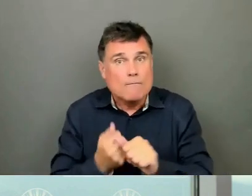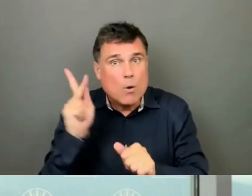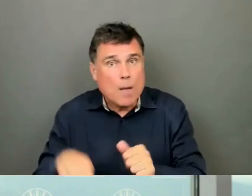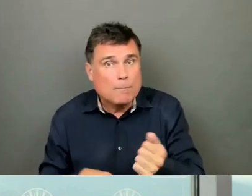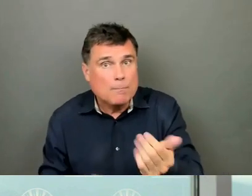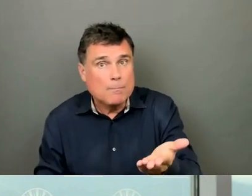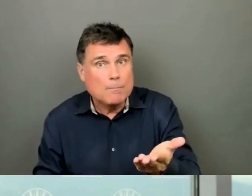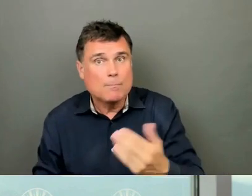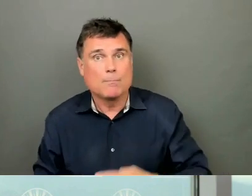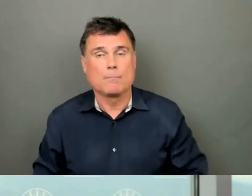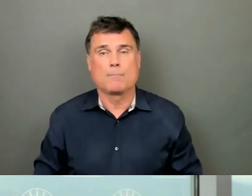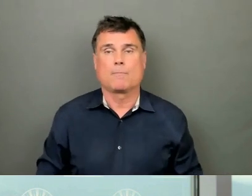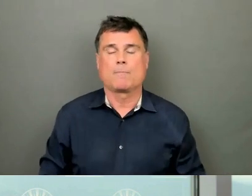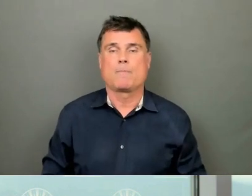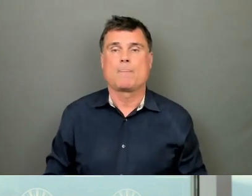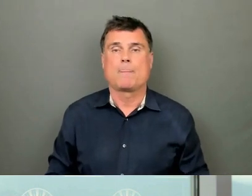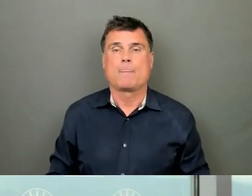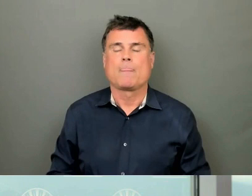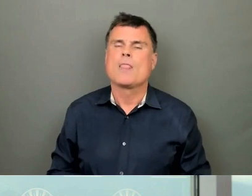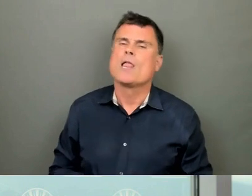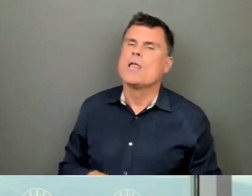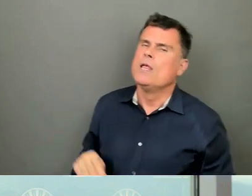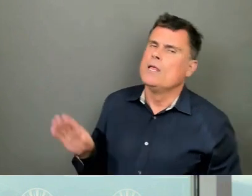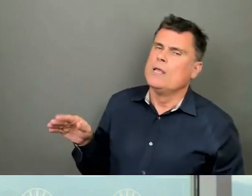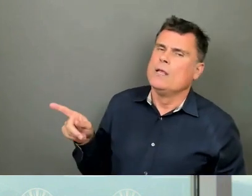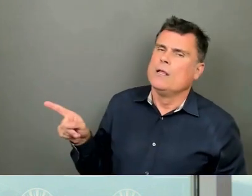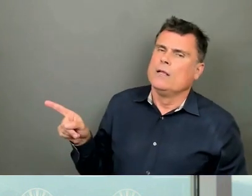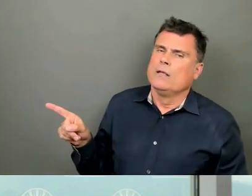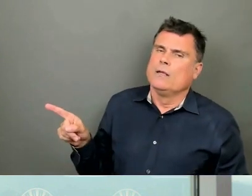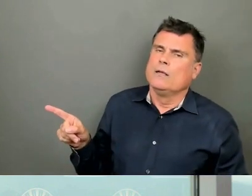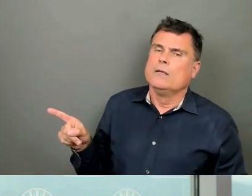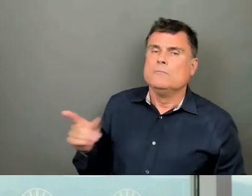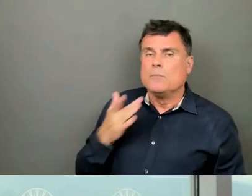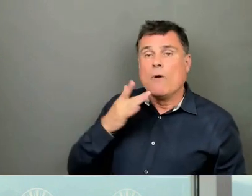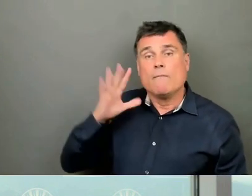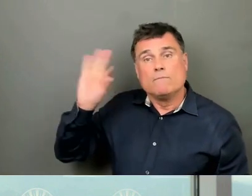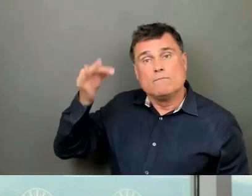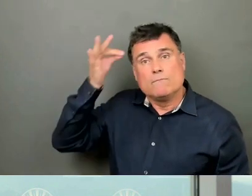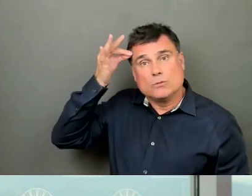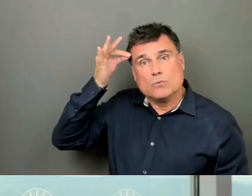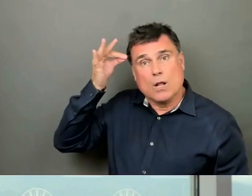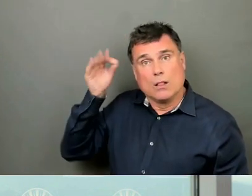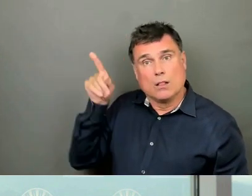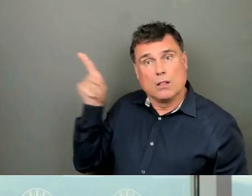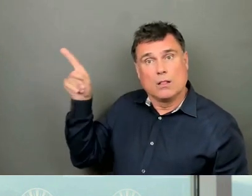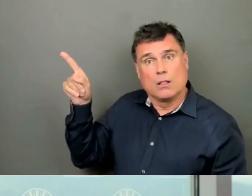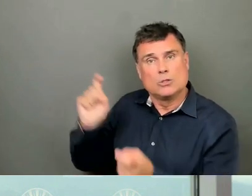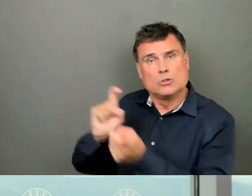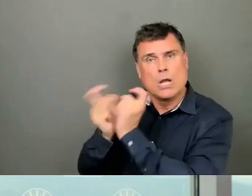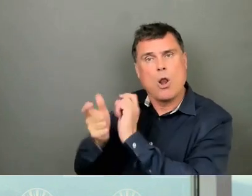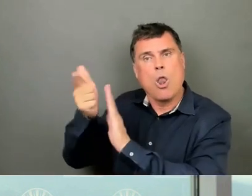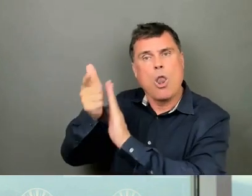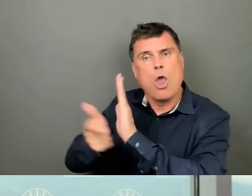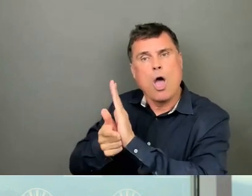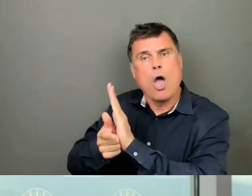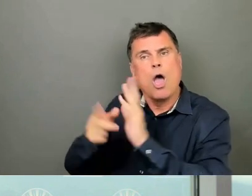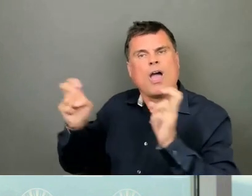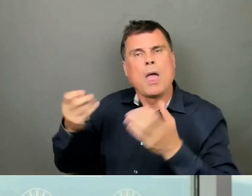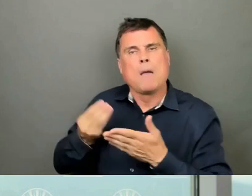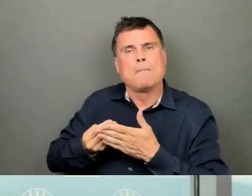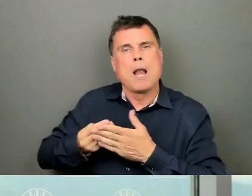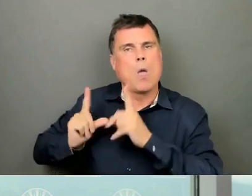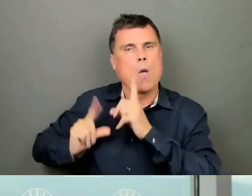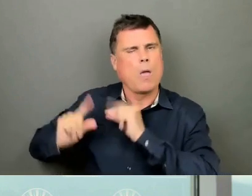Yes, I do. What kind of changes would you like to see in federal laws and regulations to help combat organized crime and money laundering